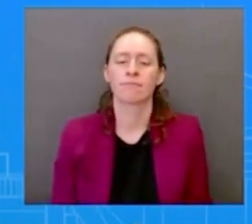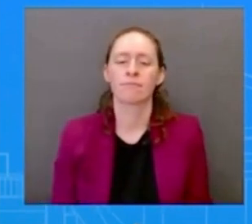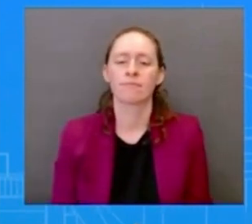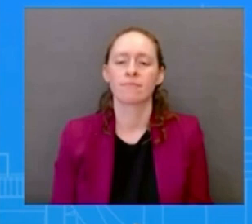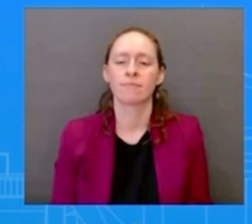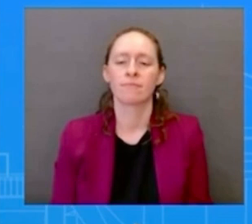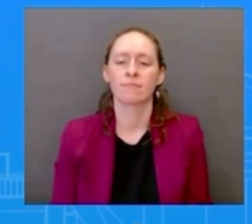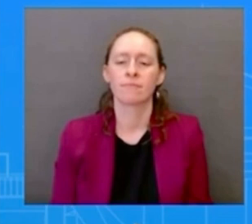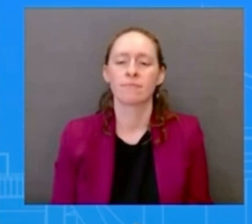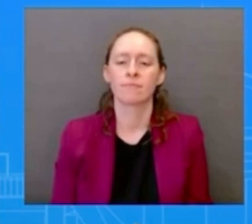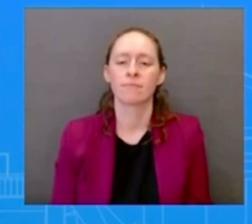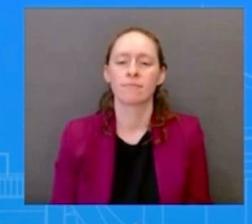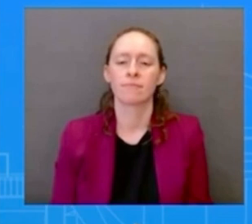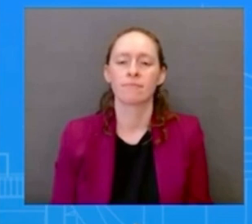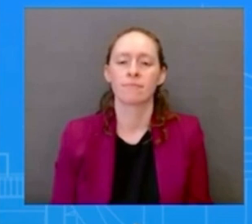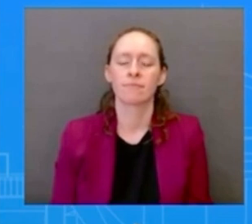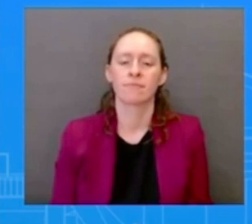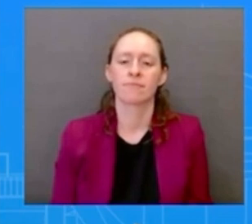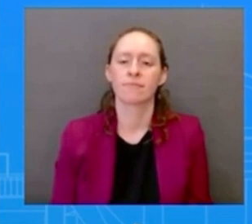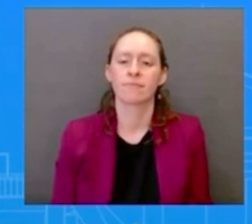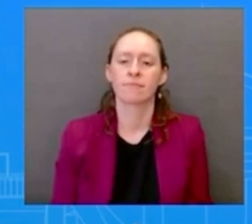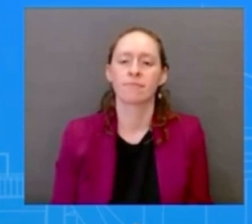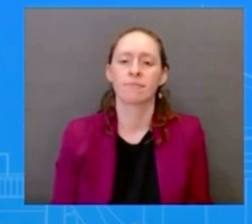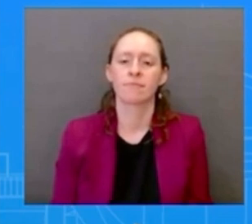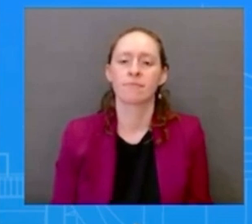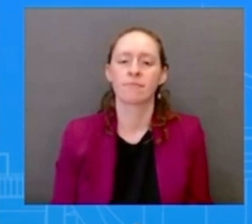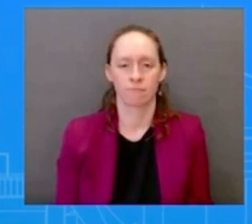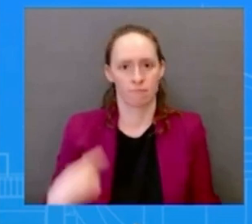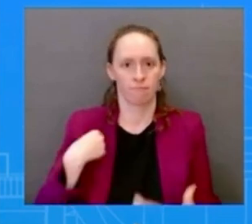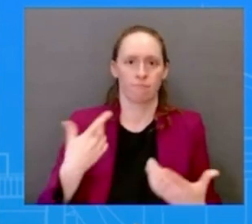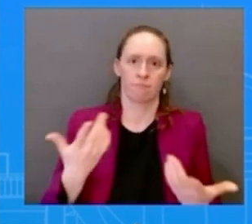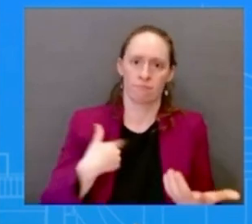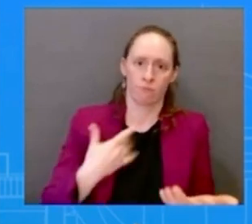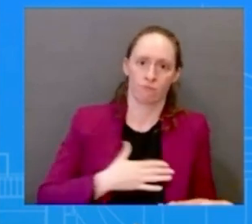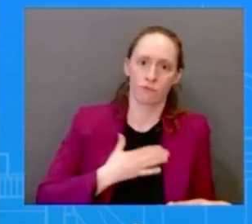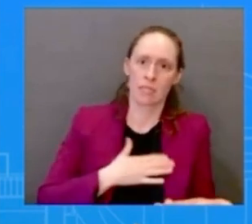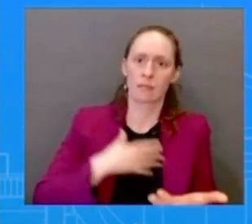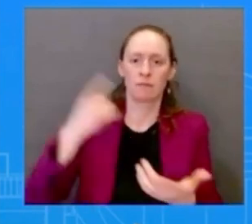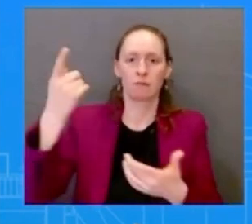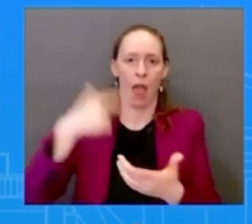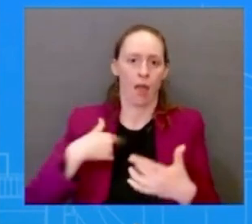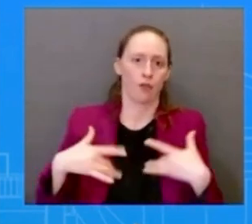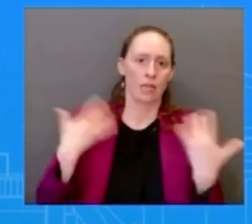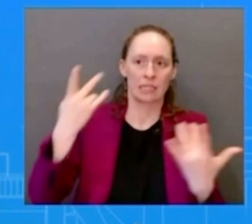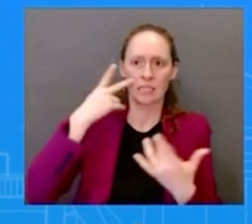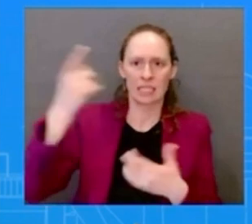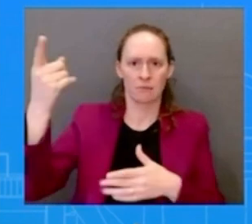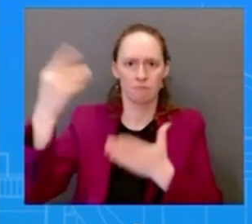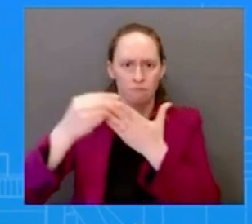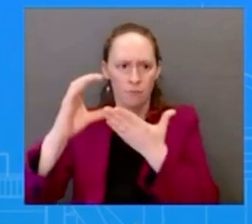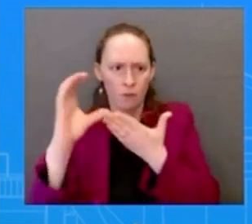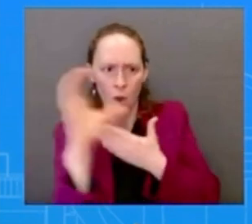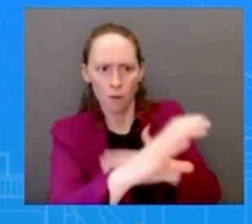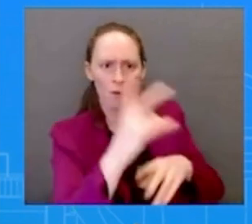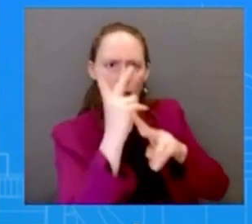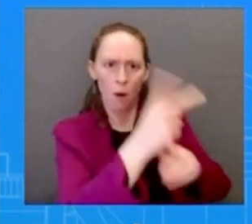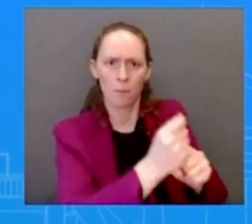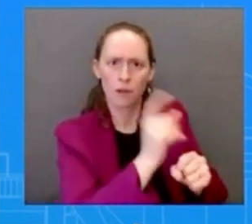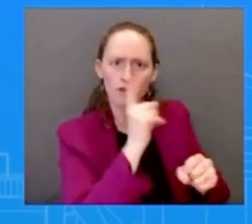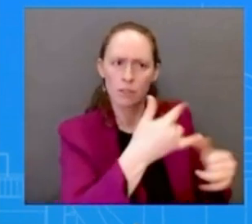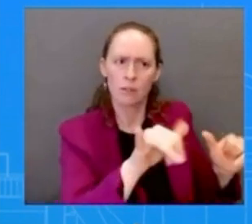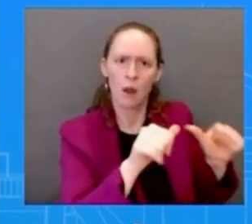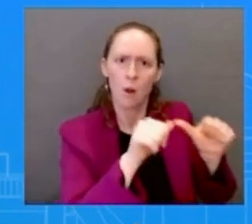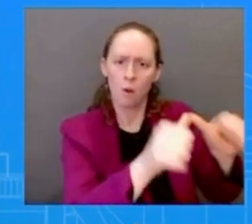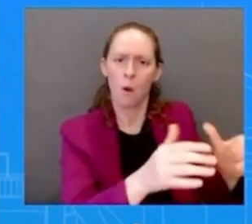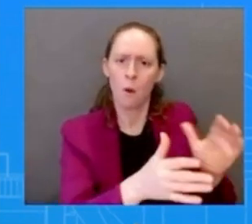of a loan facility yesterday but i will say that what we're seeing currently with the credit swiss is a distinct issue and it's a problem